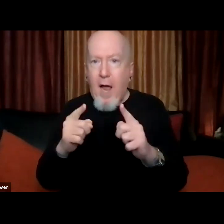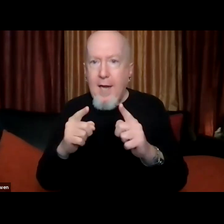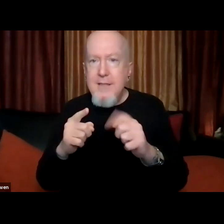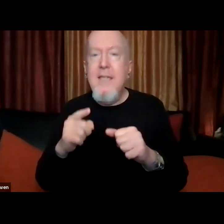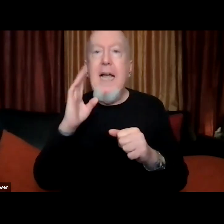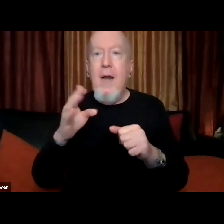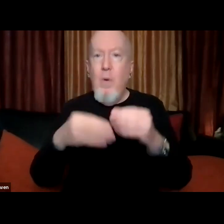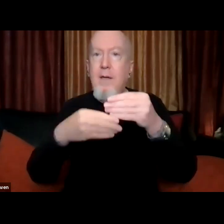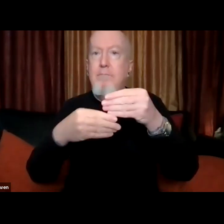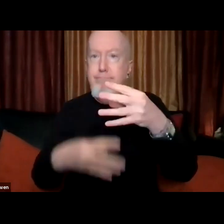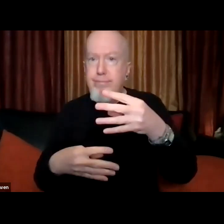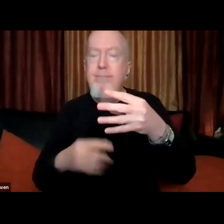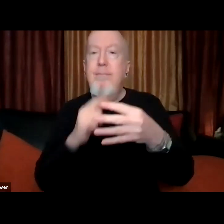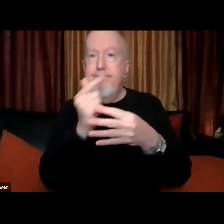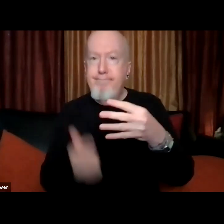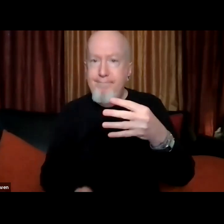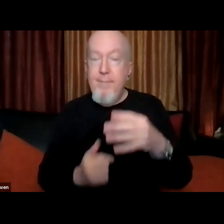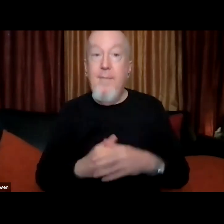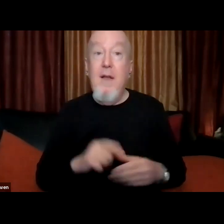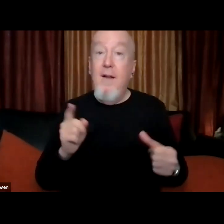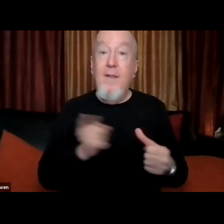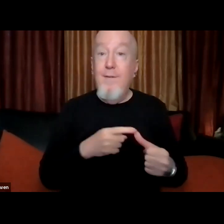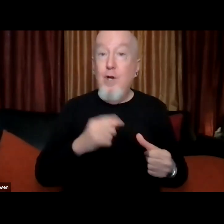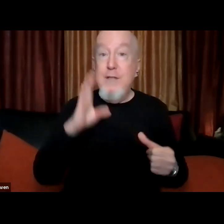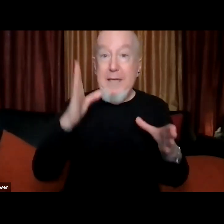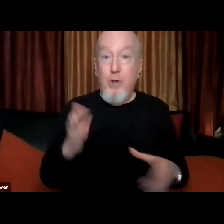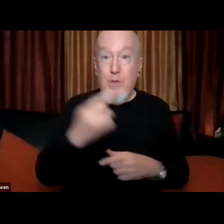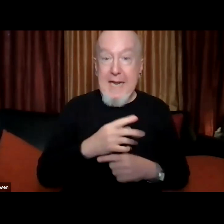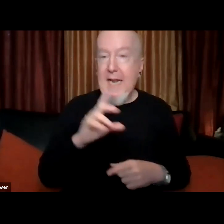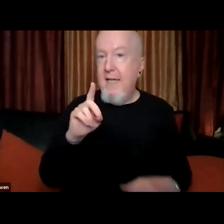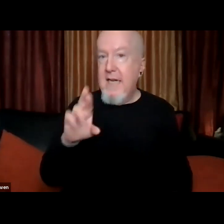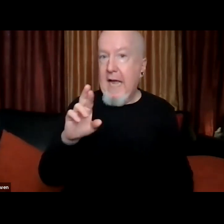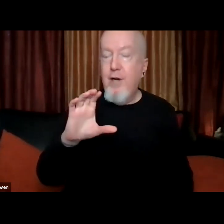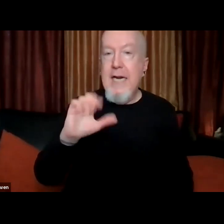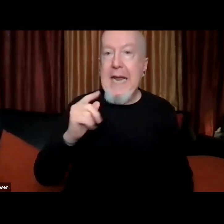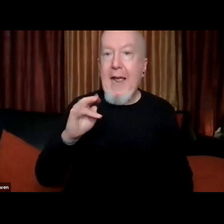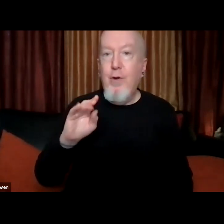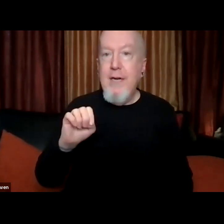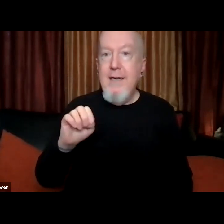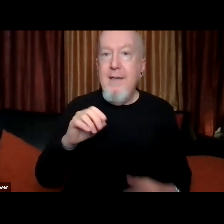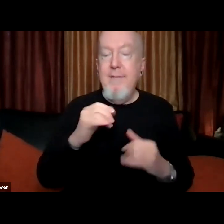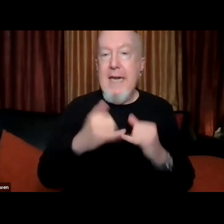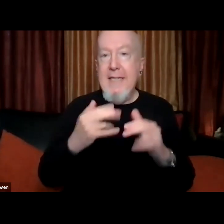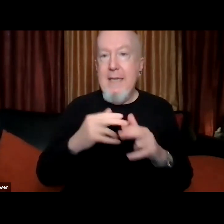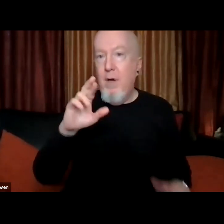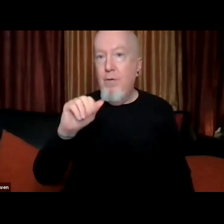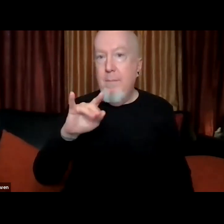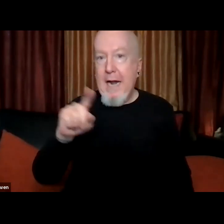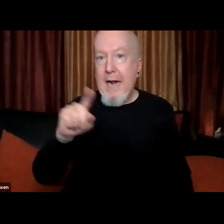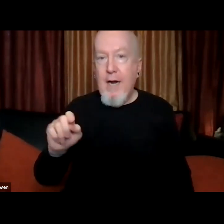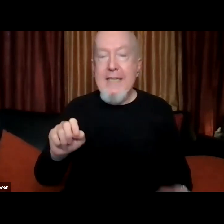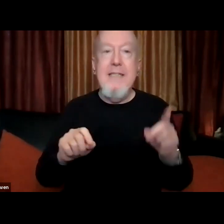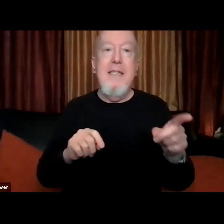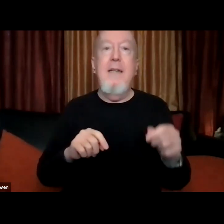speakers our first speaker today is dr catherine ramirez professor of latin american